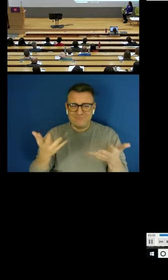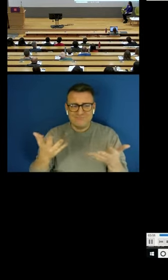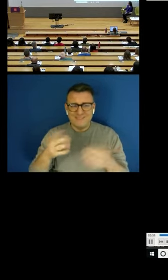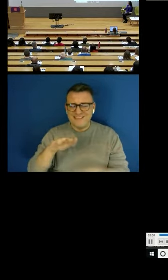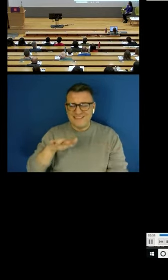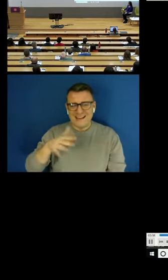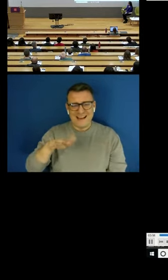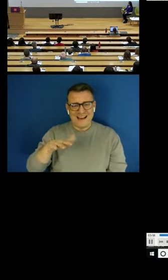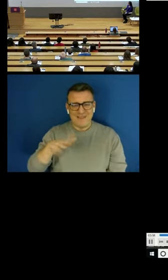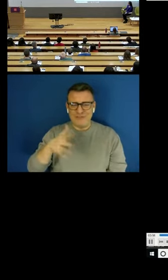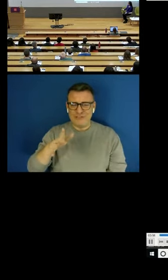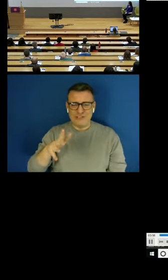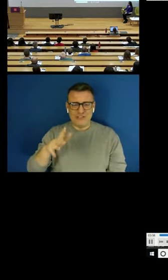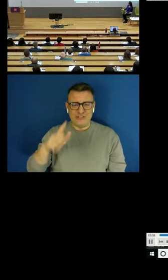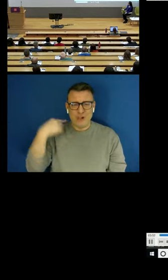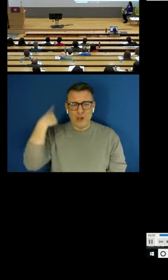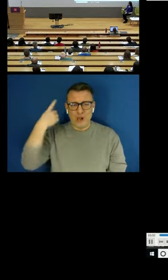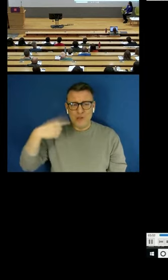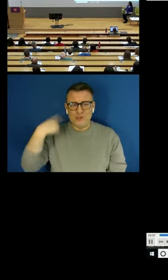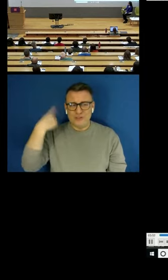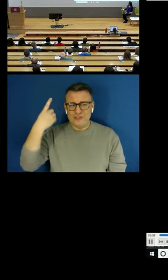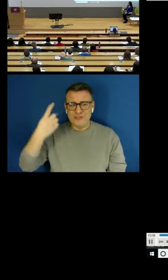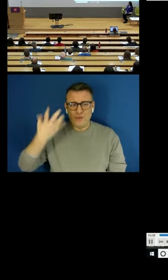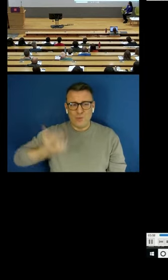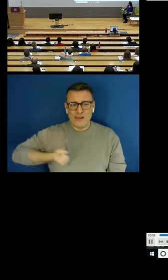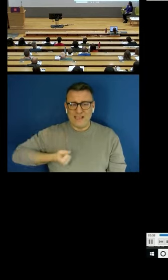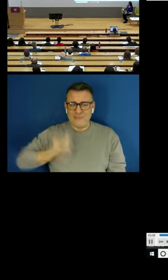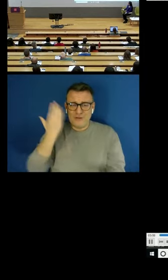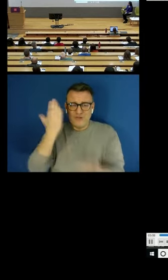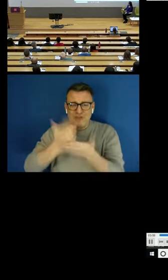wages but actually really in reality you're not.